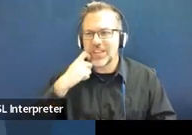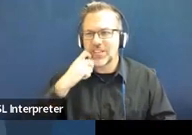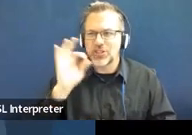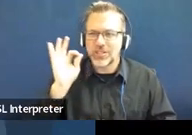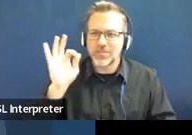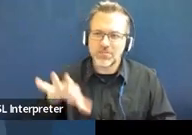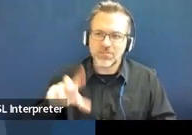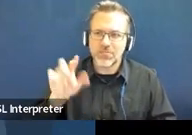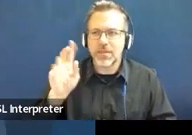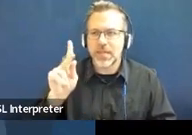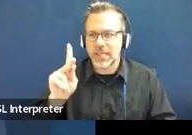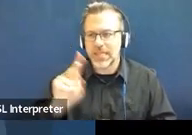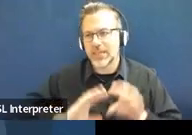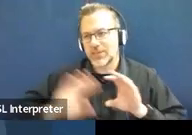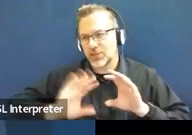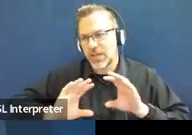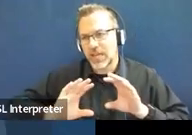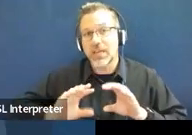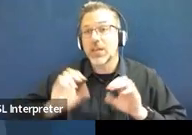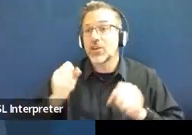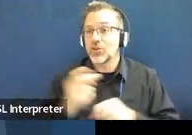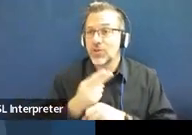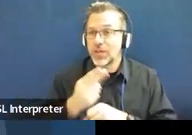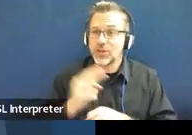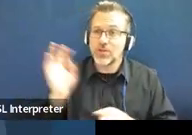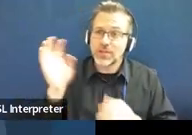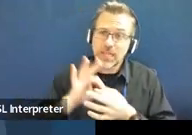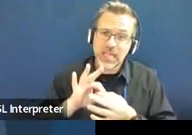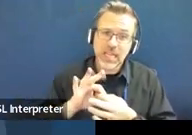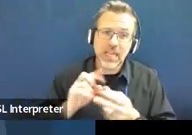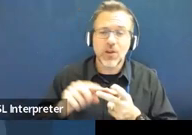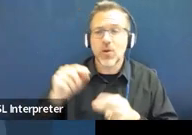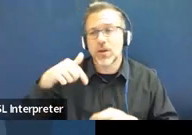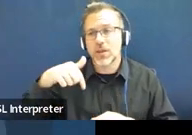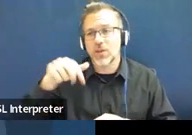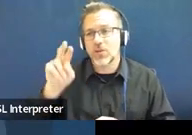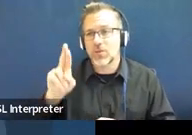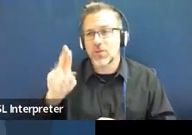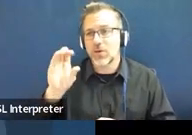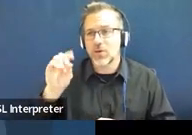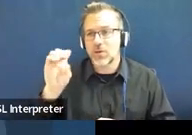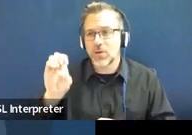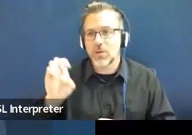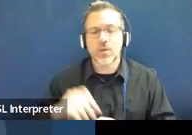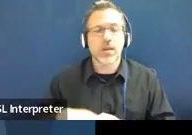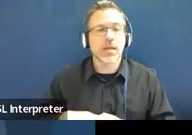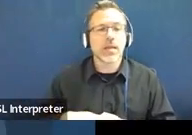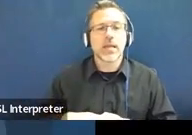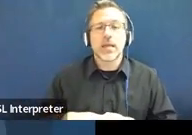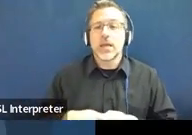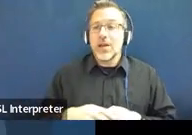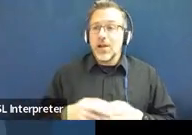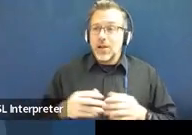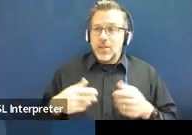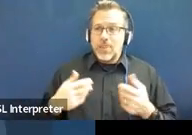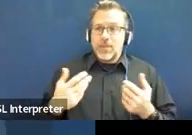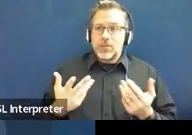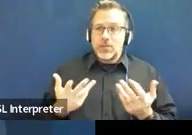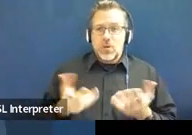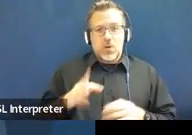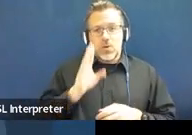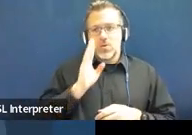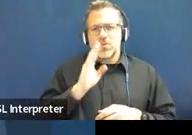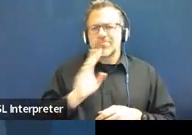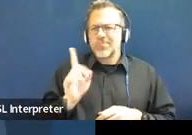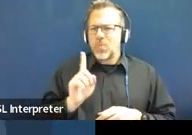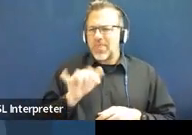this either using the link or the QR code. And what will happen is it will take you to, where